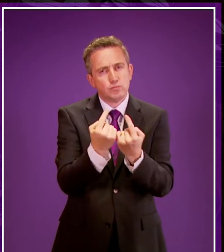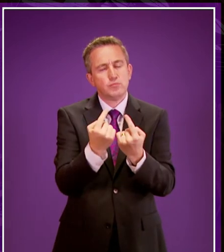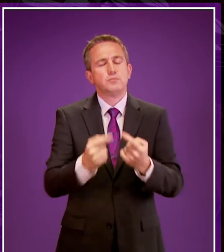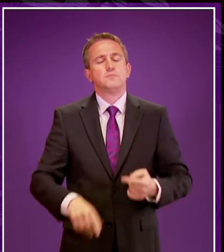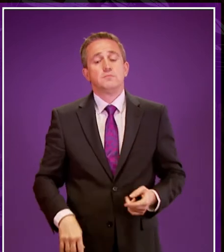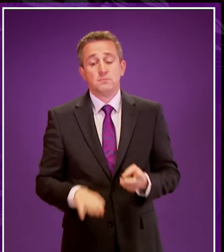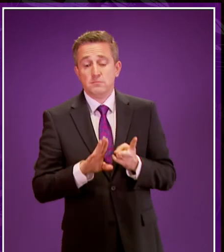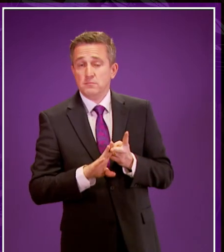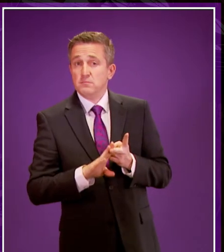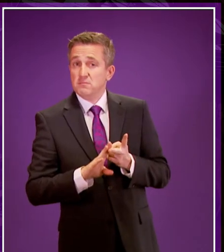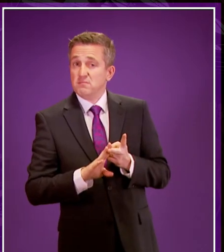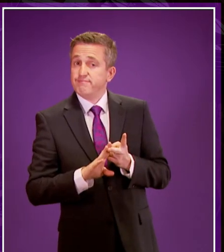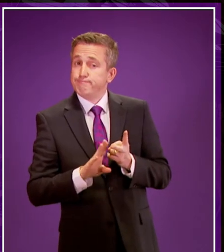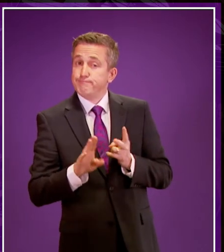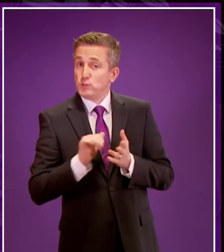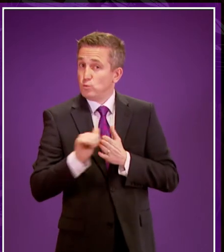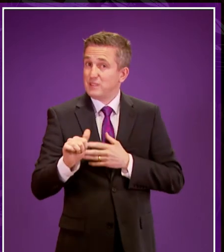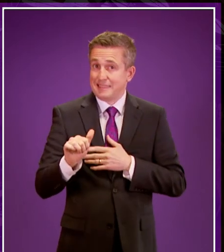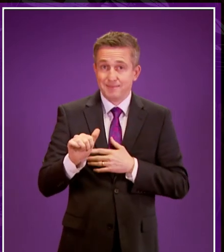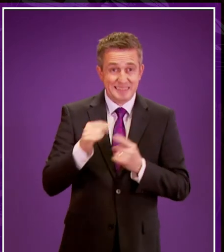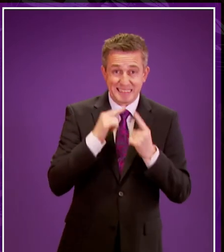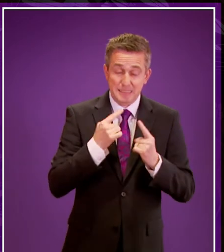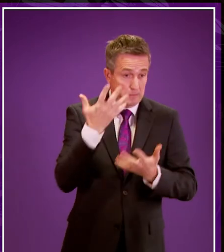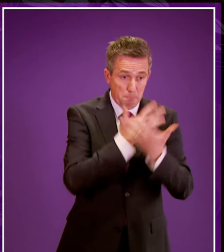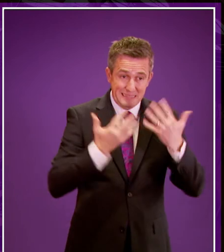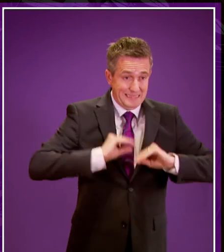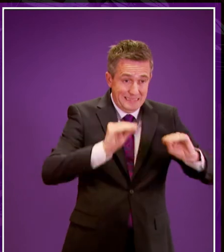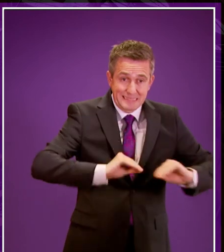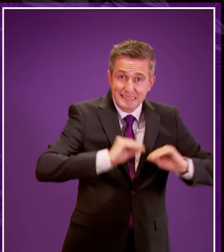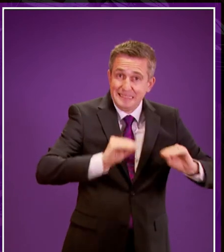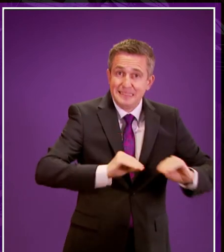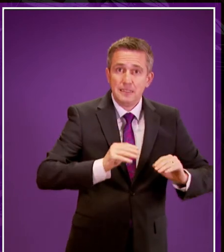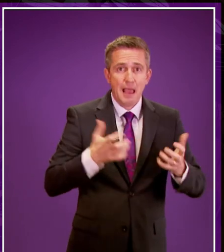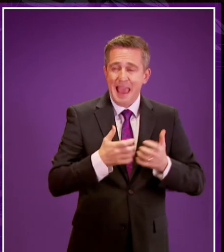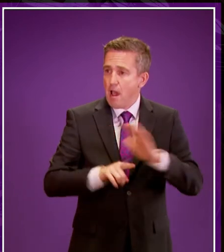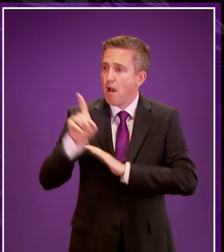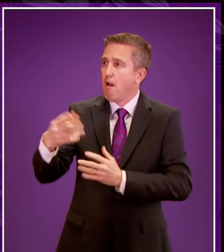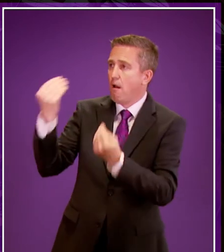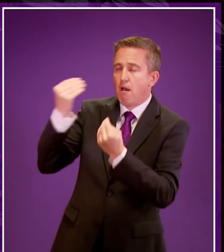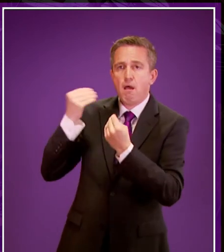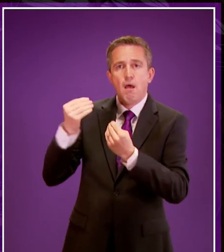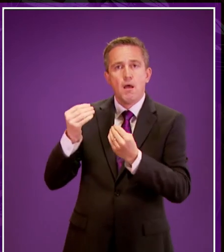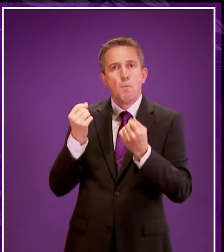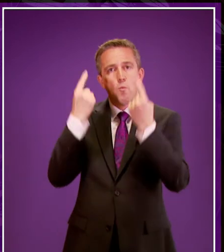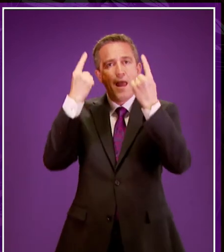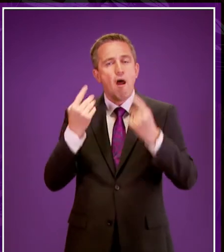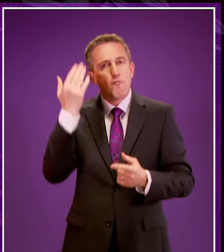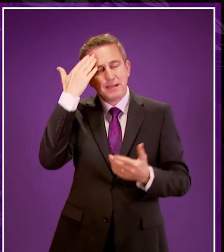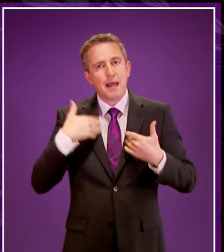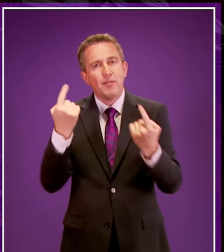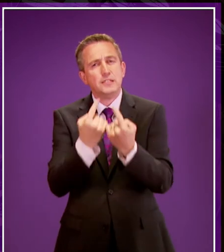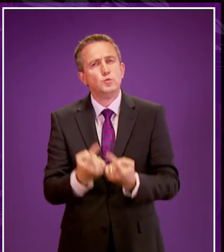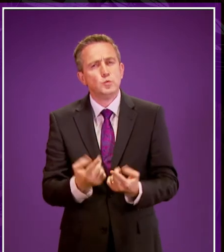also, given that it's often very difficult to get teachers out of the classrooms and out of school to receive training, how are you going to schedule that in?